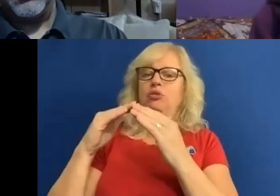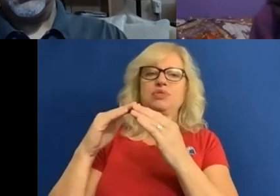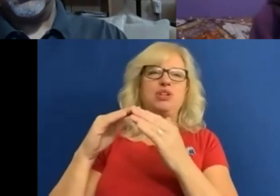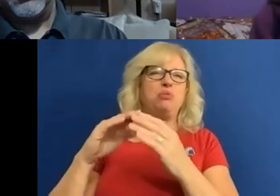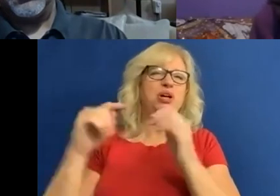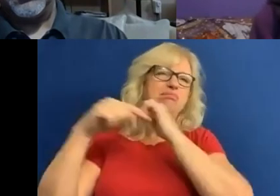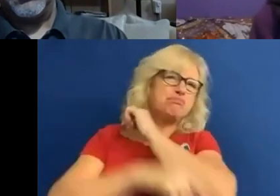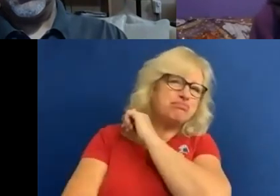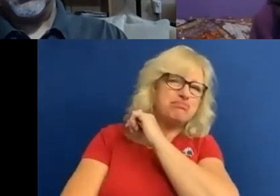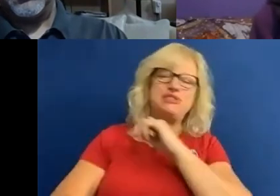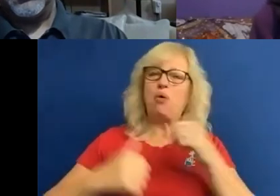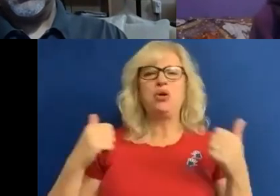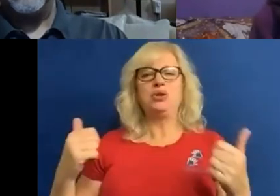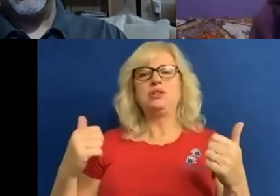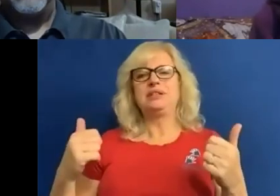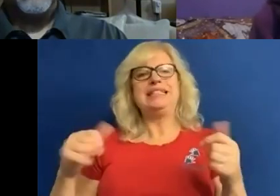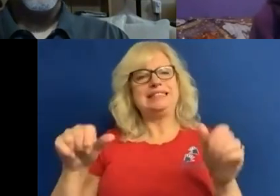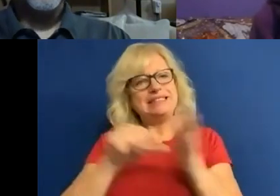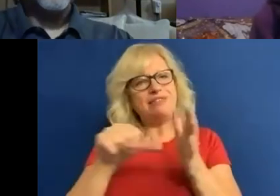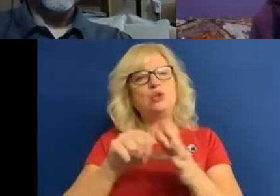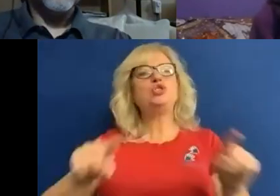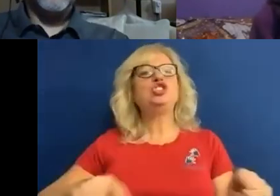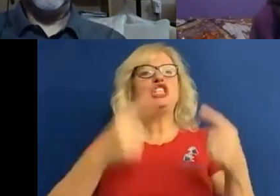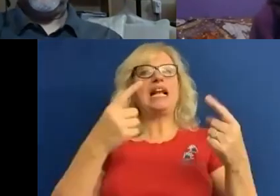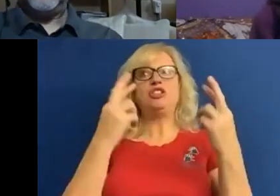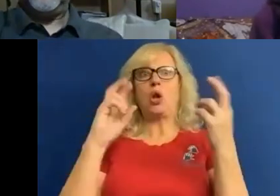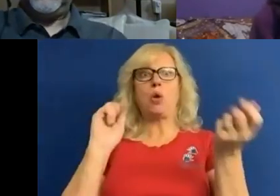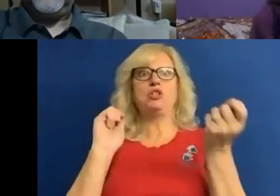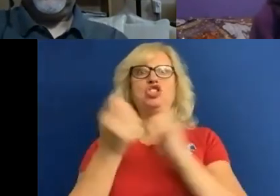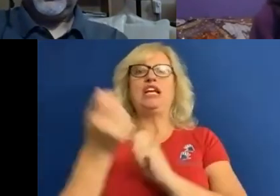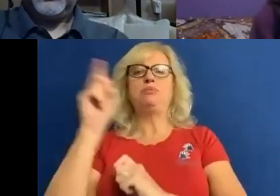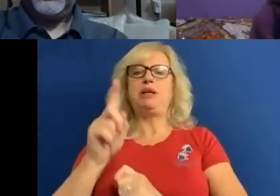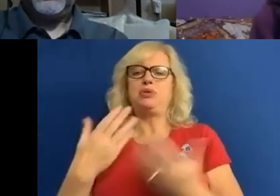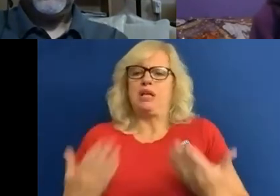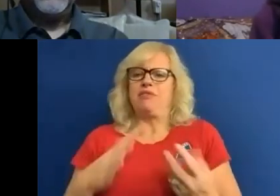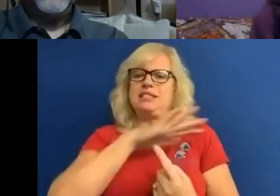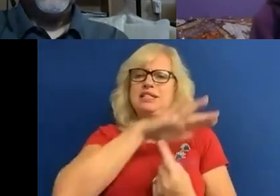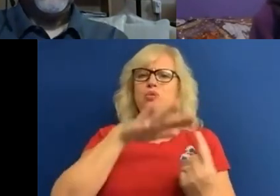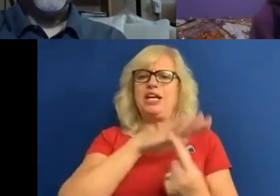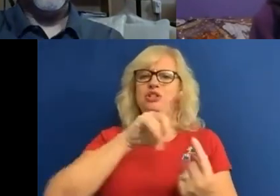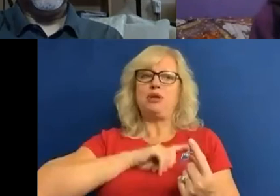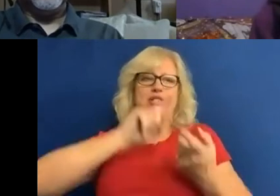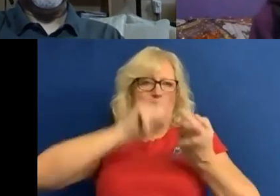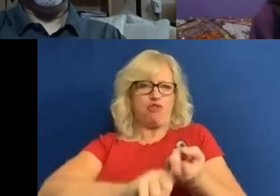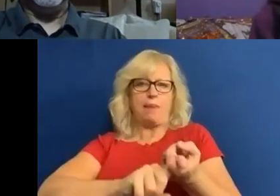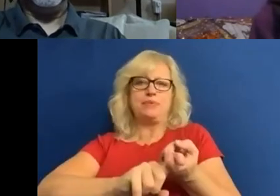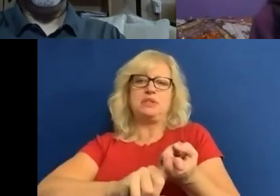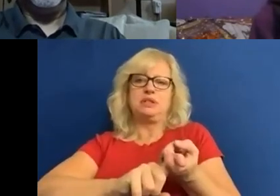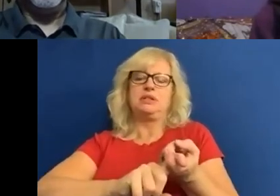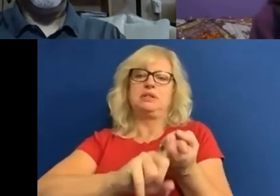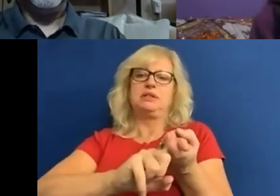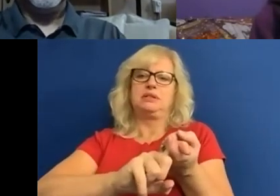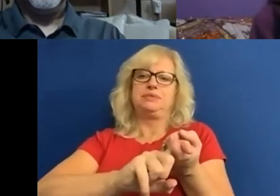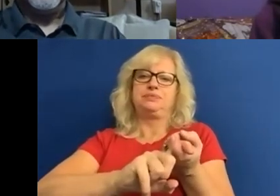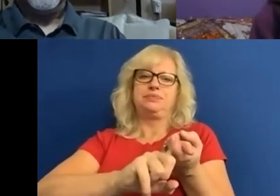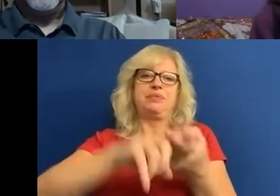difficult to actually challenge and even hope to change people's current situations because they are trapped both literally within